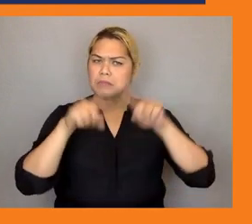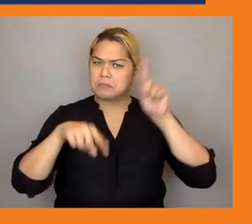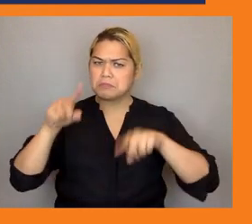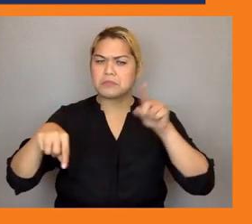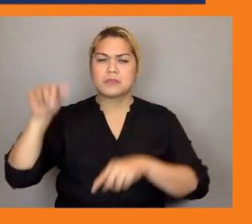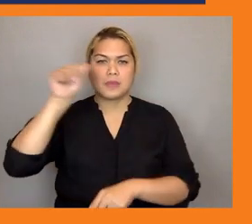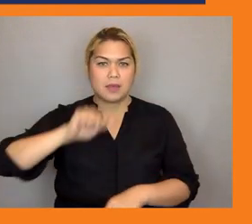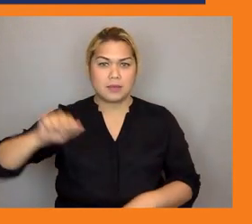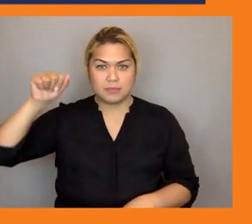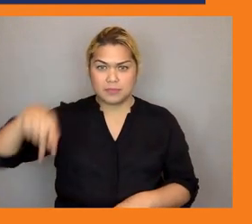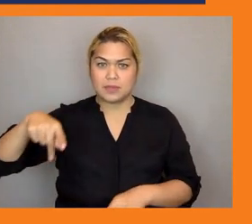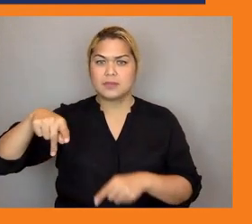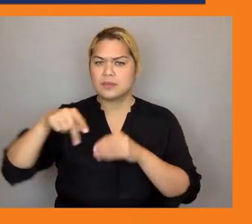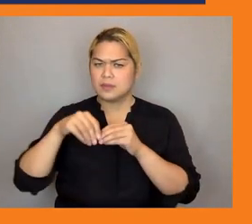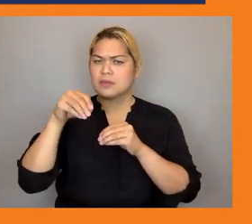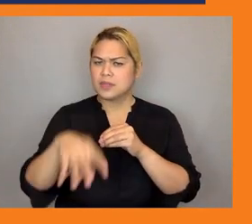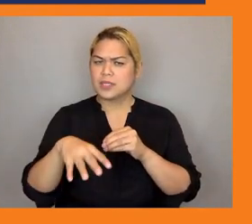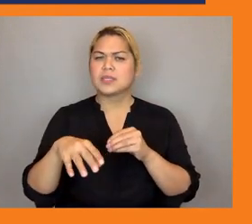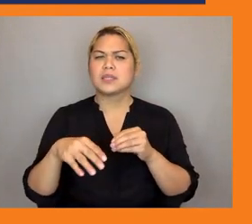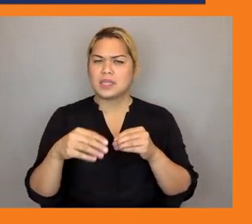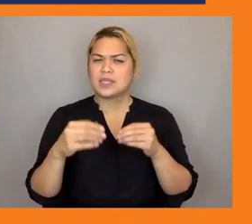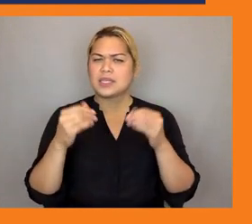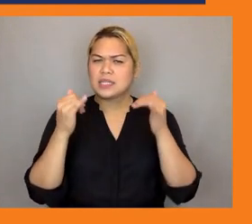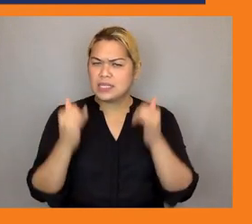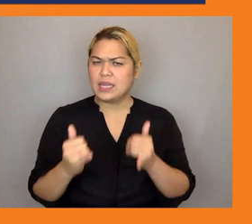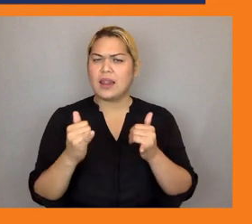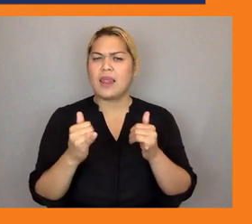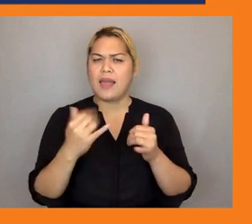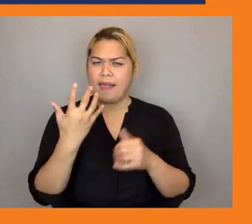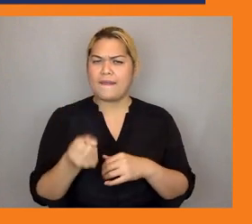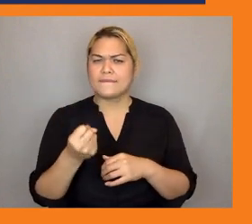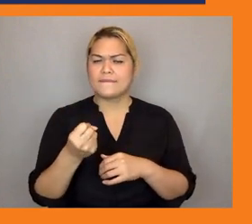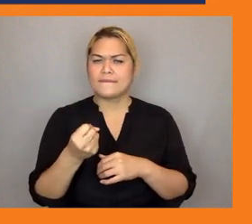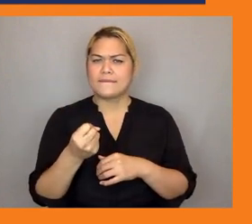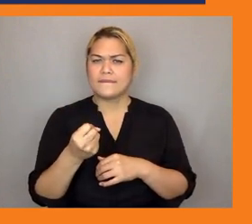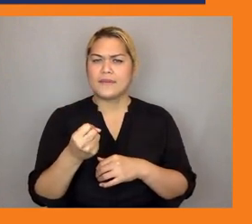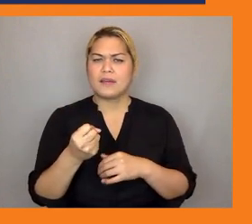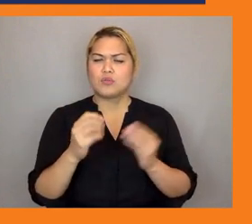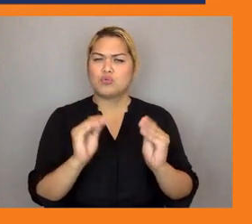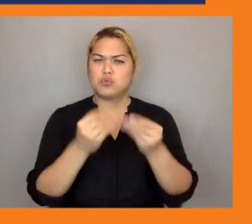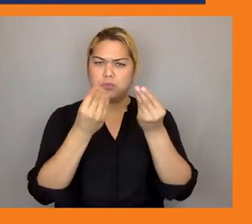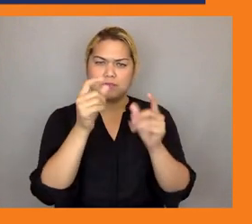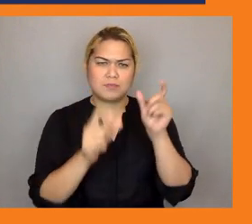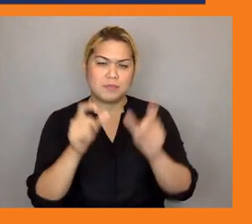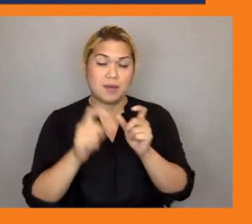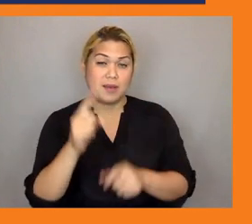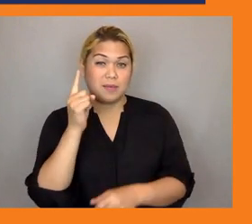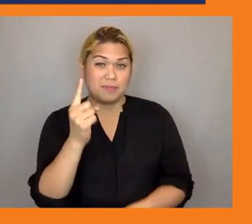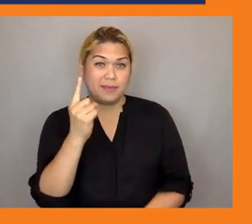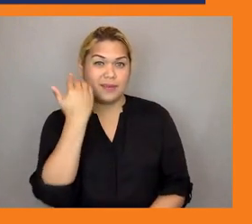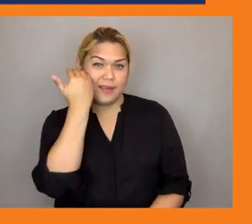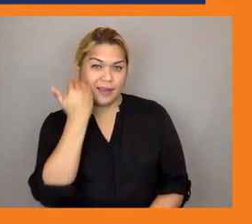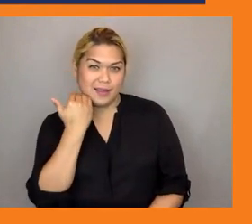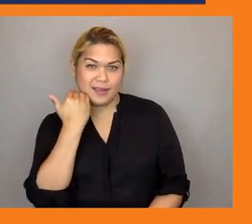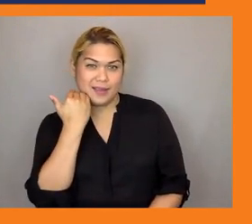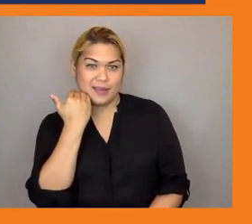a key sector for young people so the point made about the the lack of access to information technology or lack